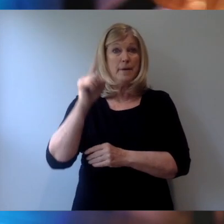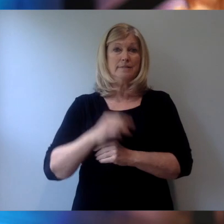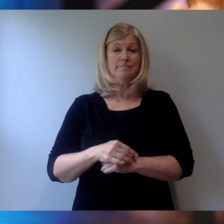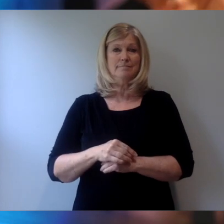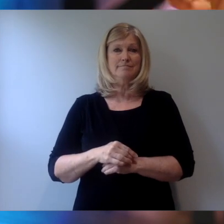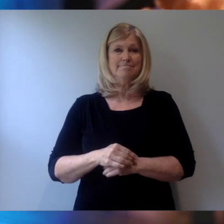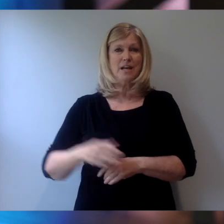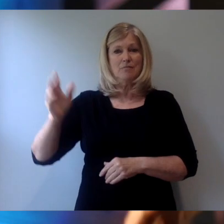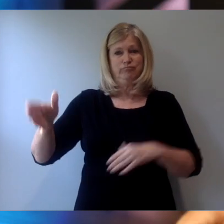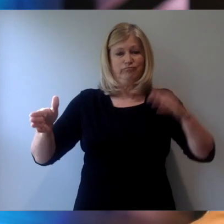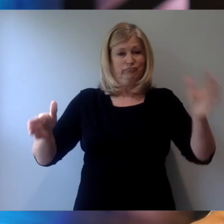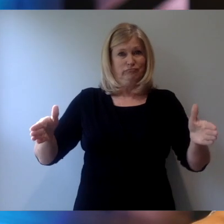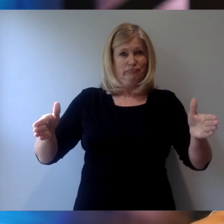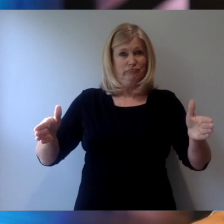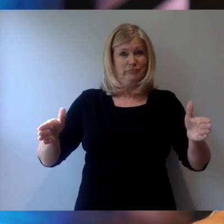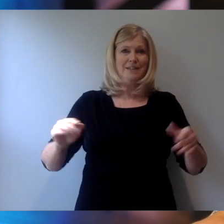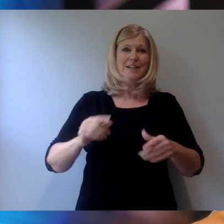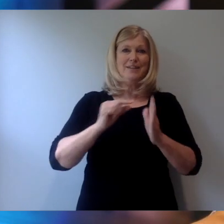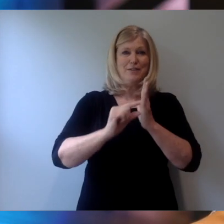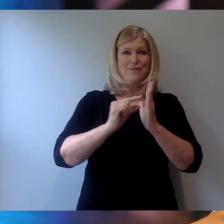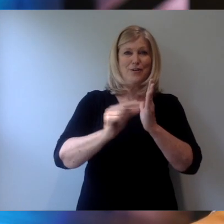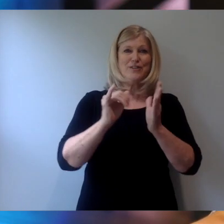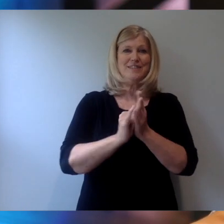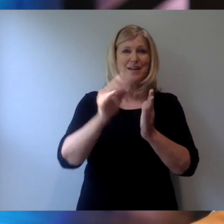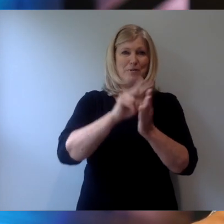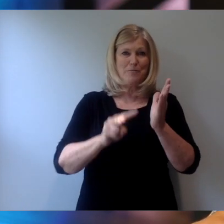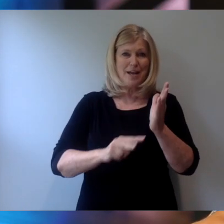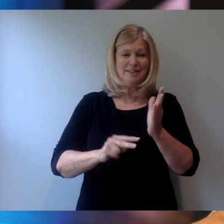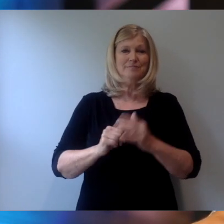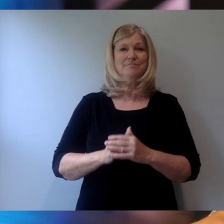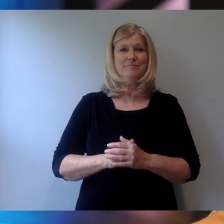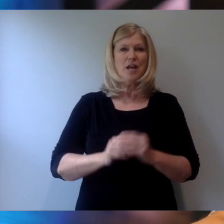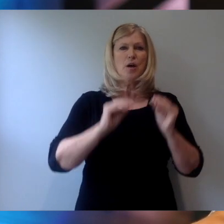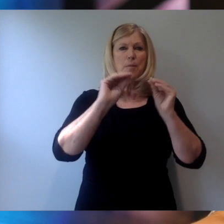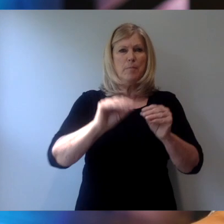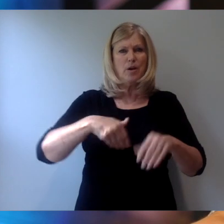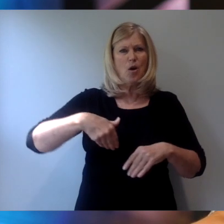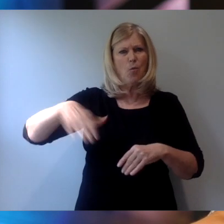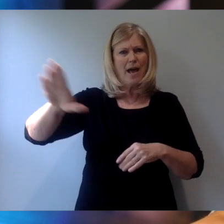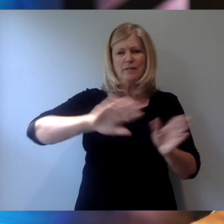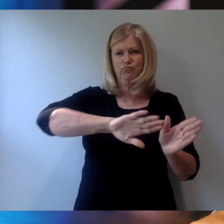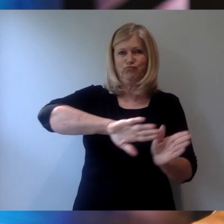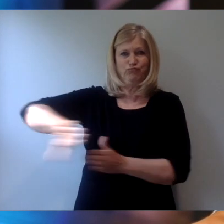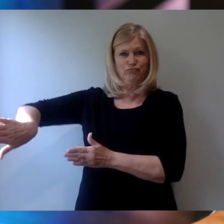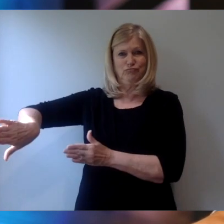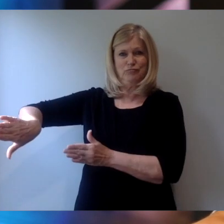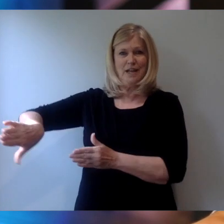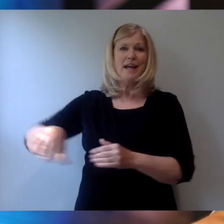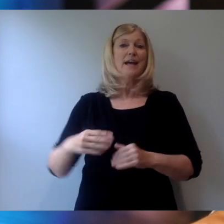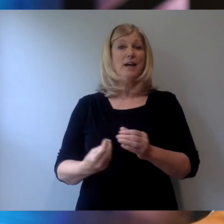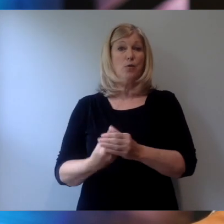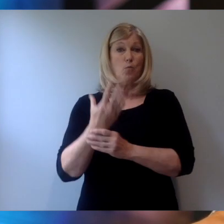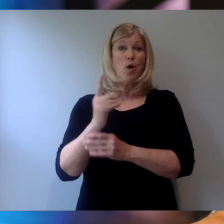these verses that we just read. Put away and grow up.